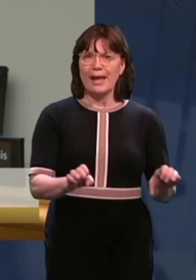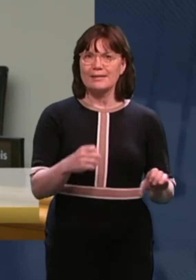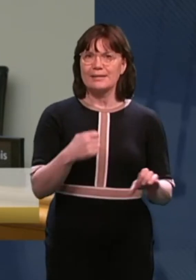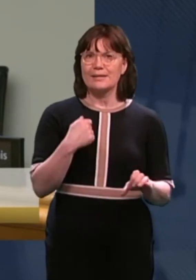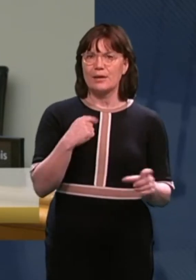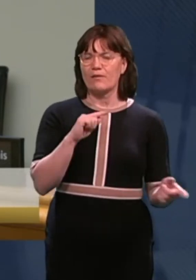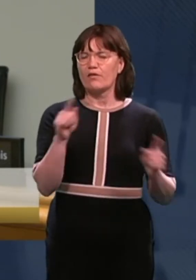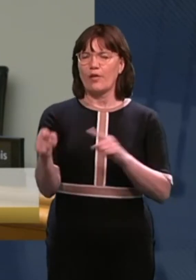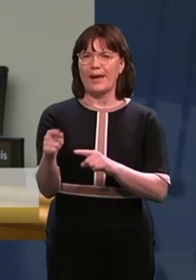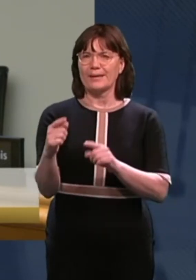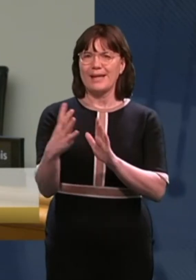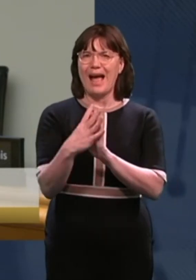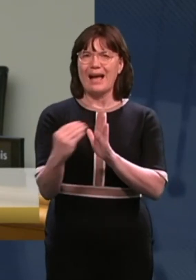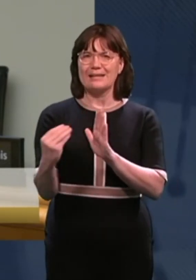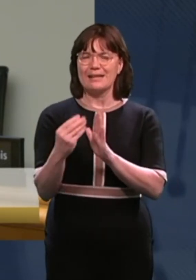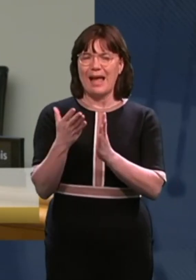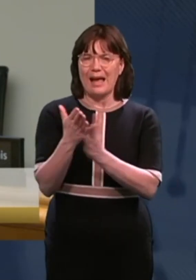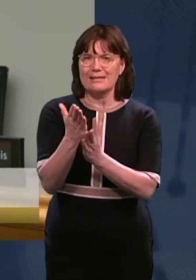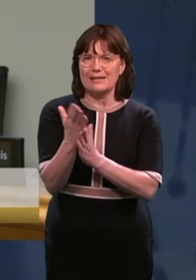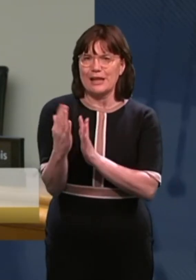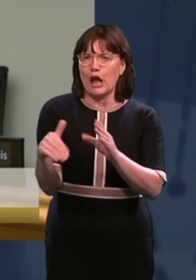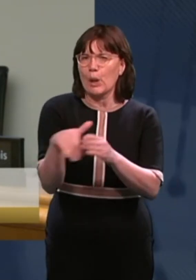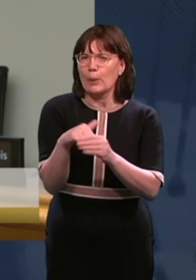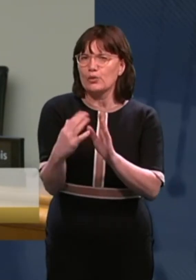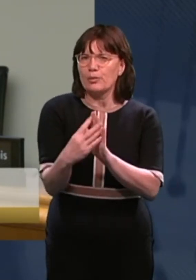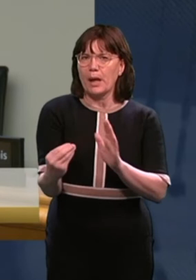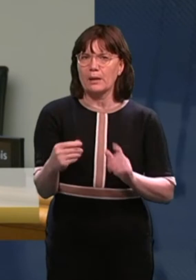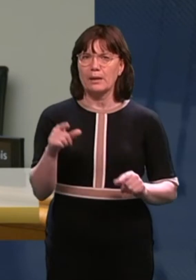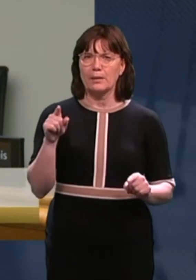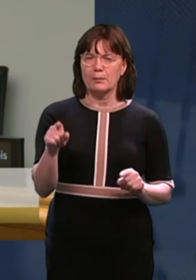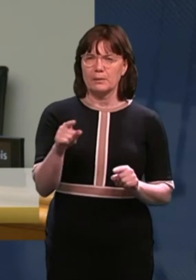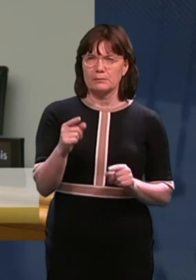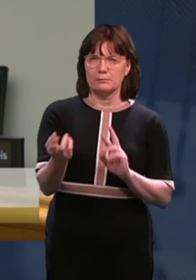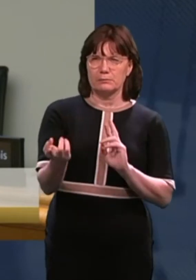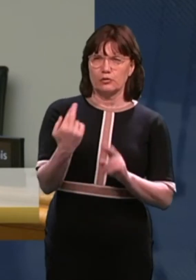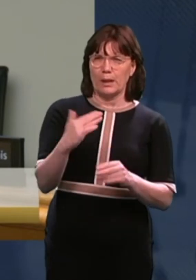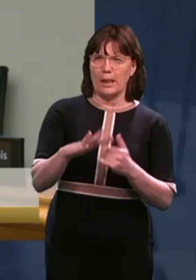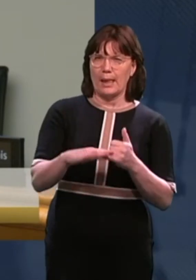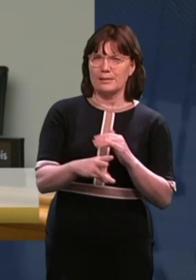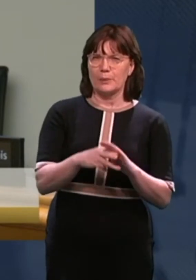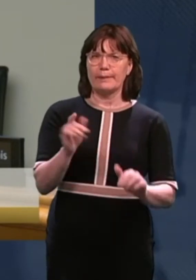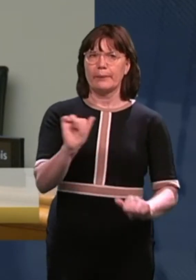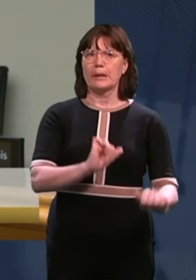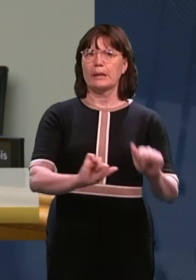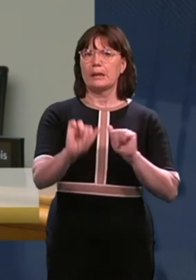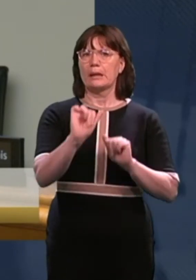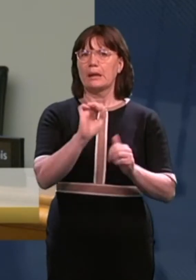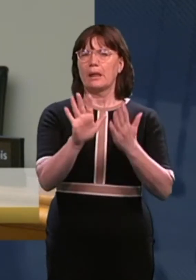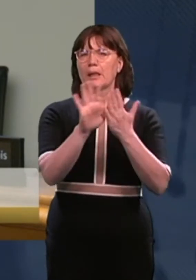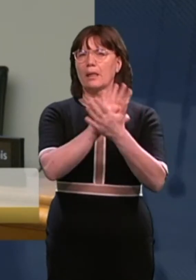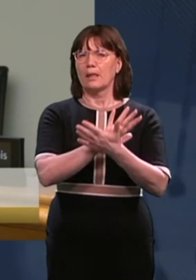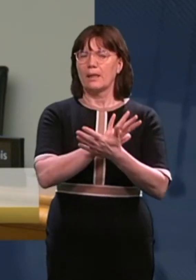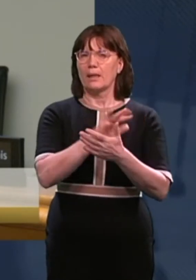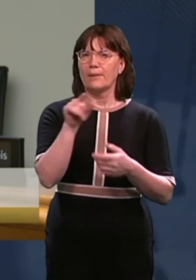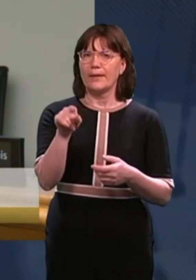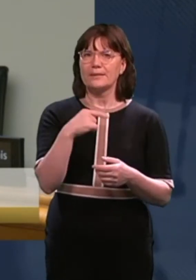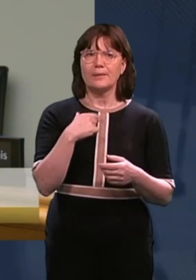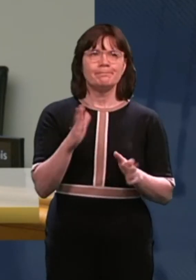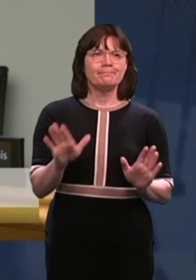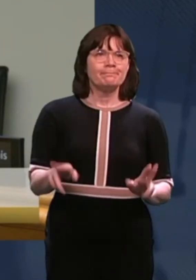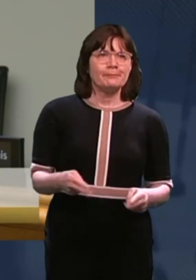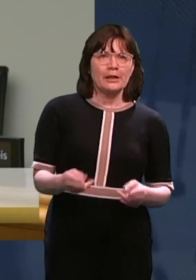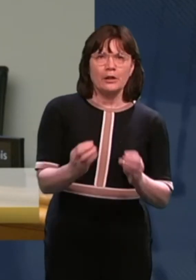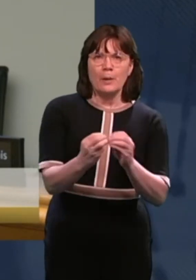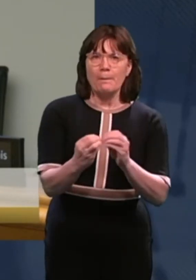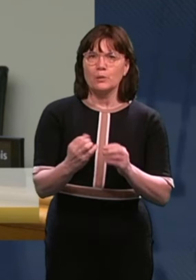of access and inclusion model. And they, their response was quite worrying and it was very evasive. They said that they didn't want to comment and that they were waiting on the